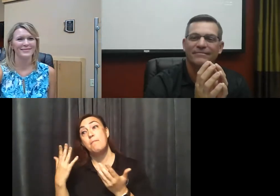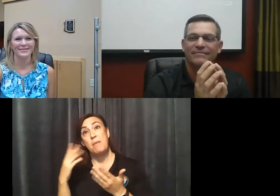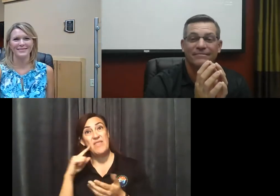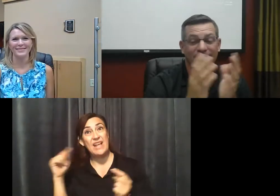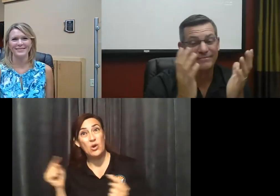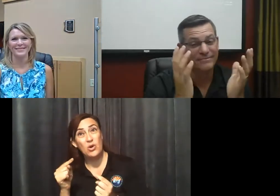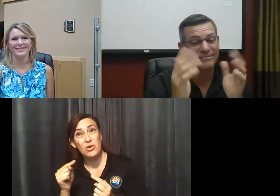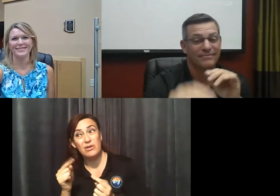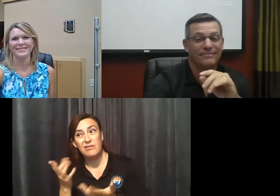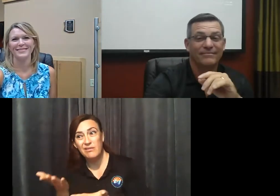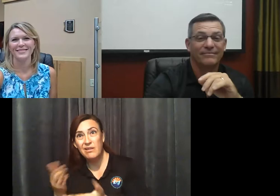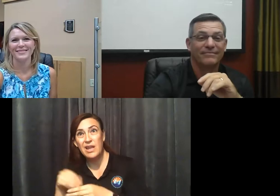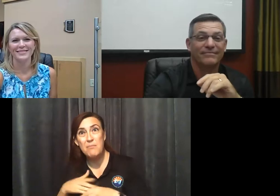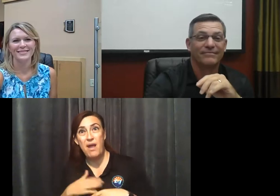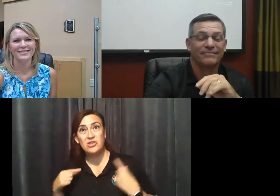guidelines?